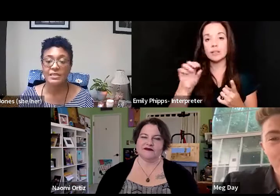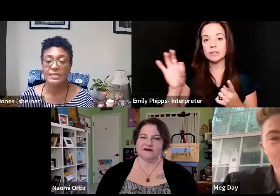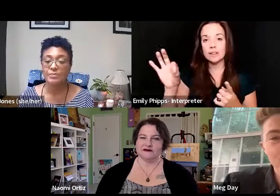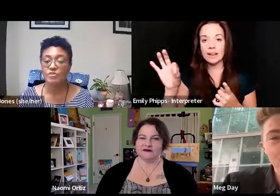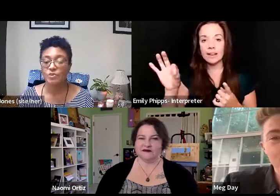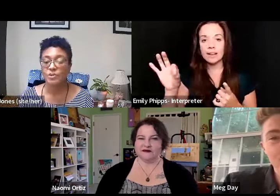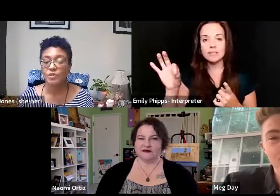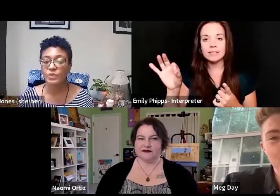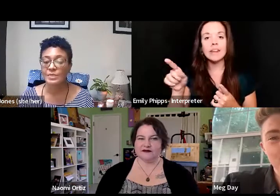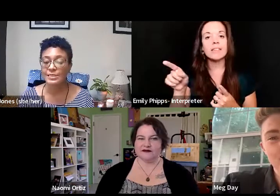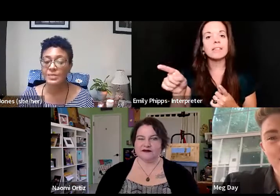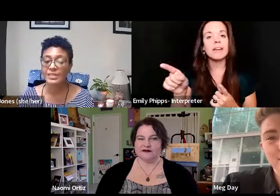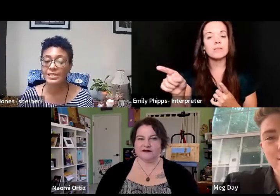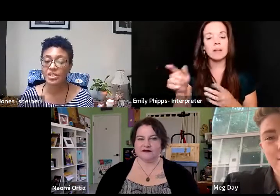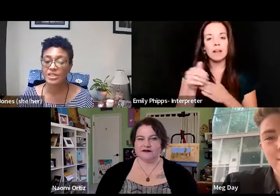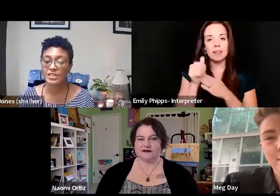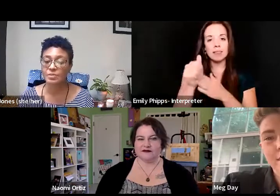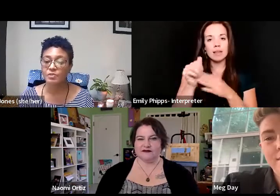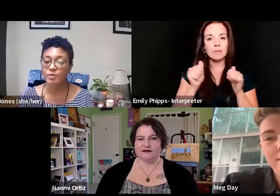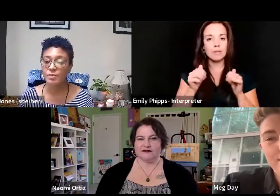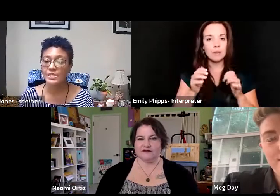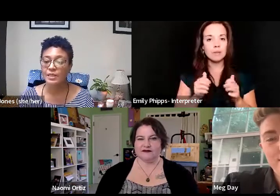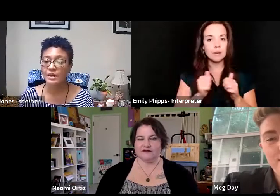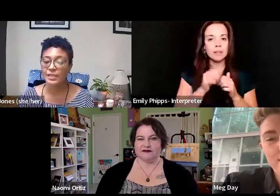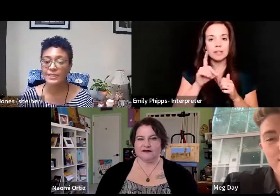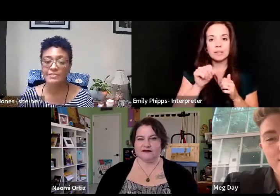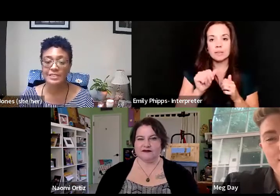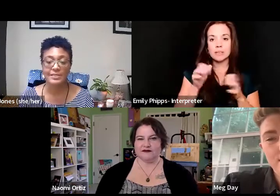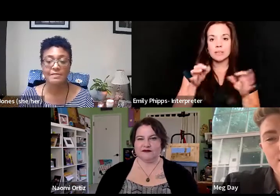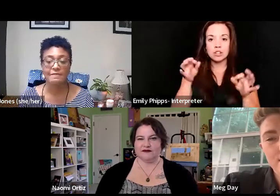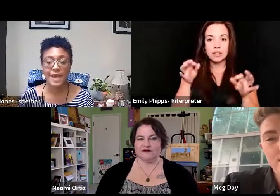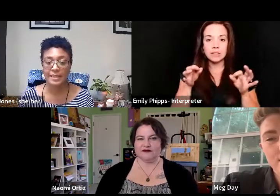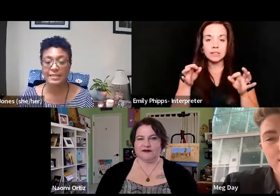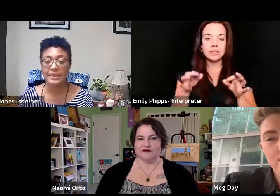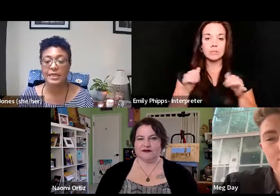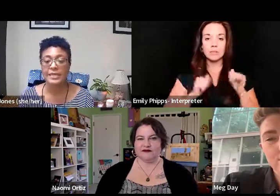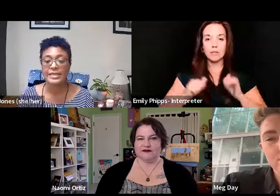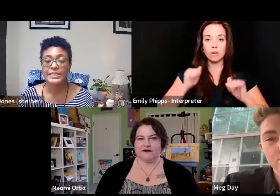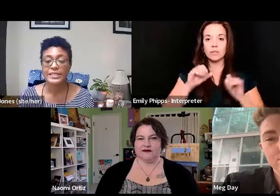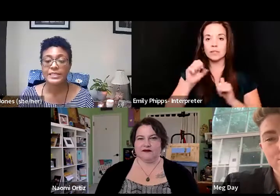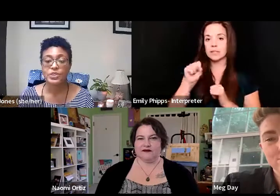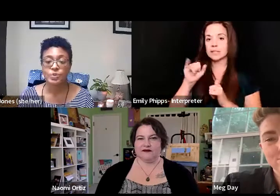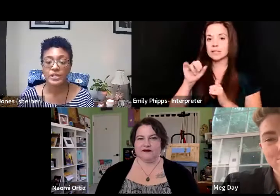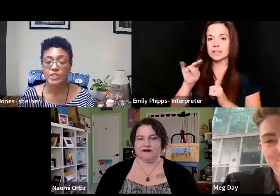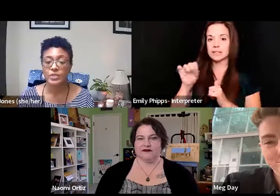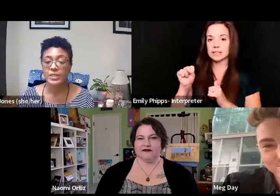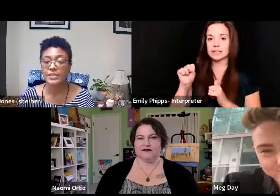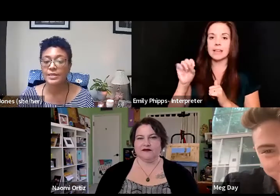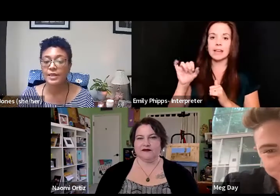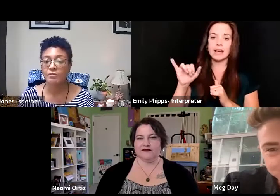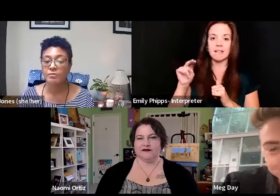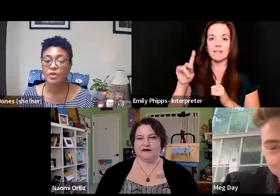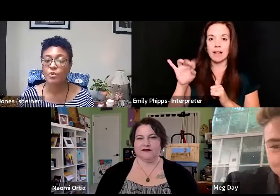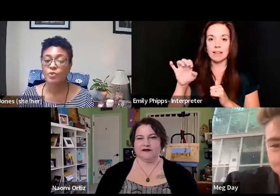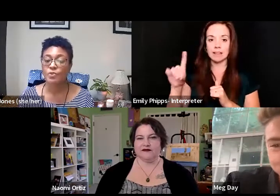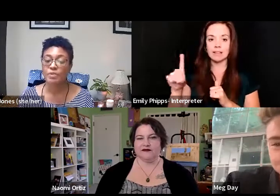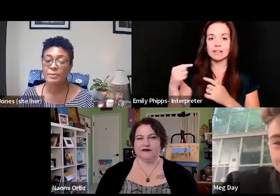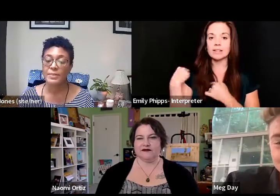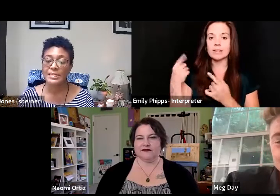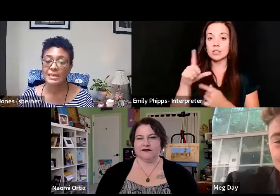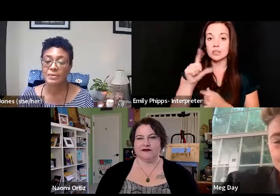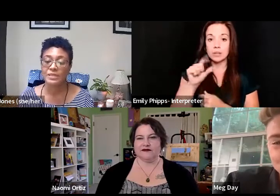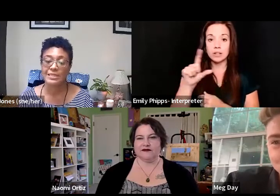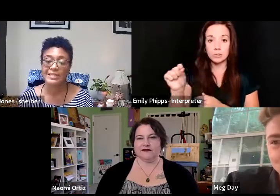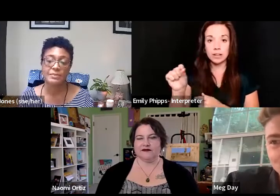they have been a lead performer with Disability Justice Performance Collective Sons and Valor. Since 2020, they have been on the